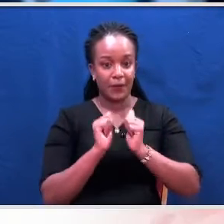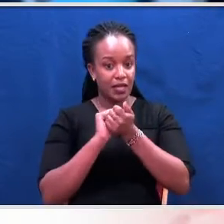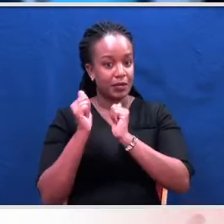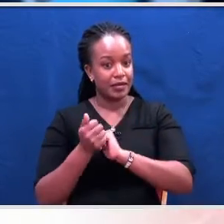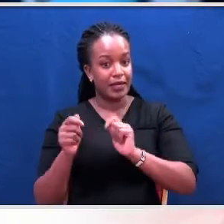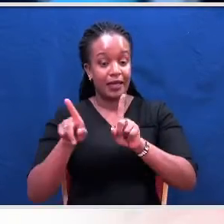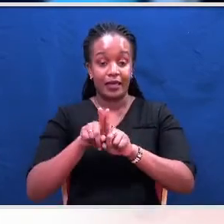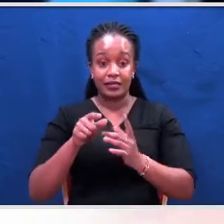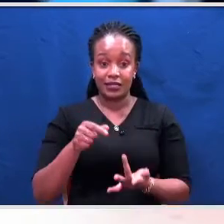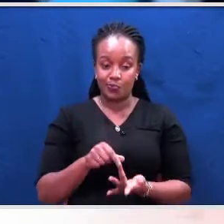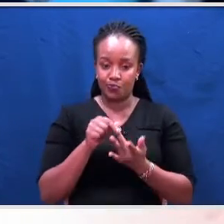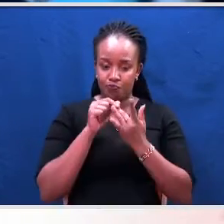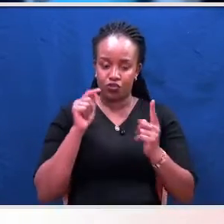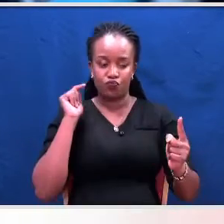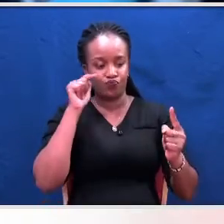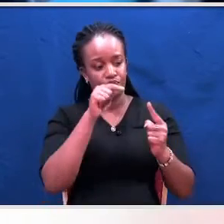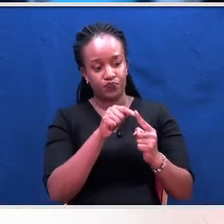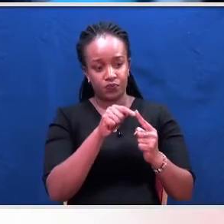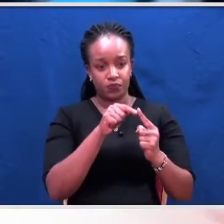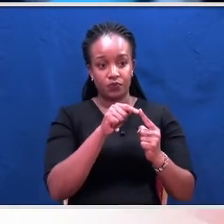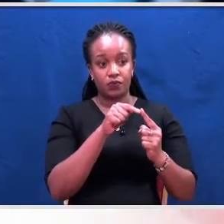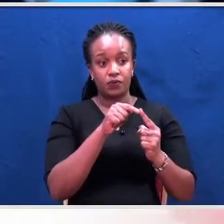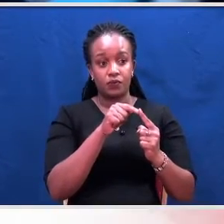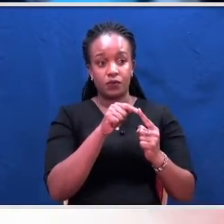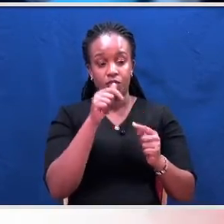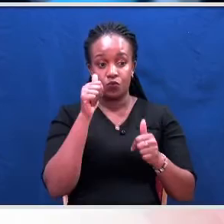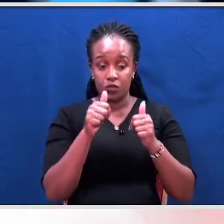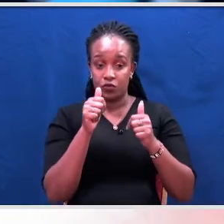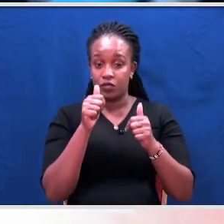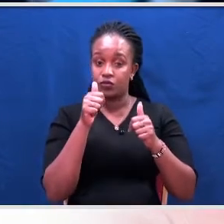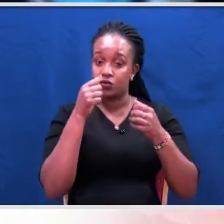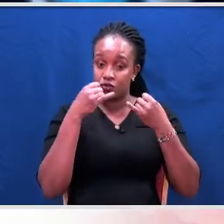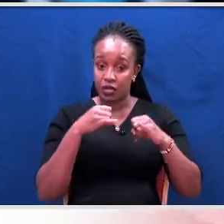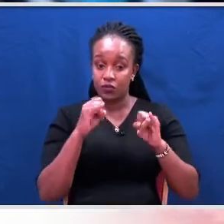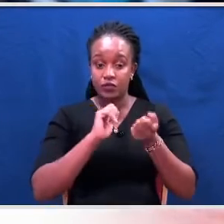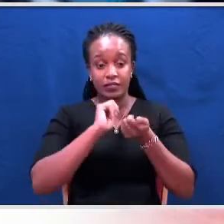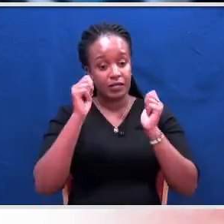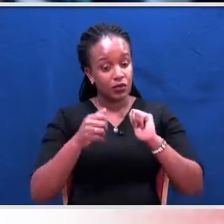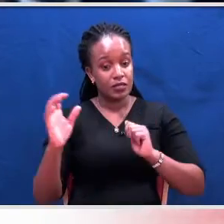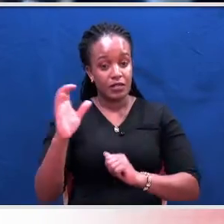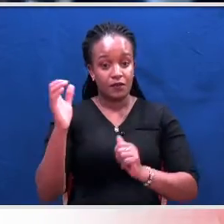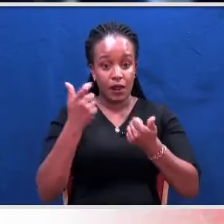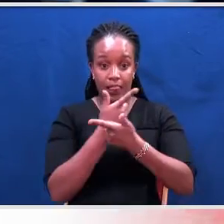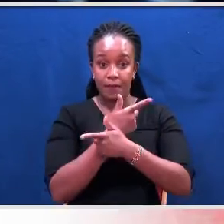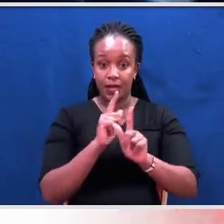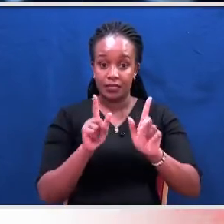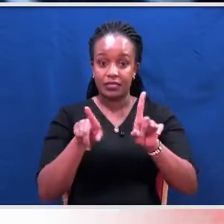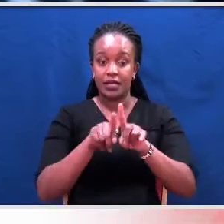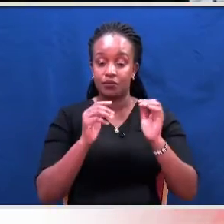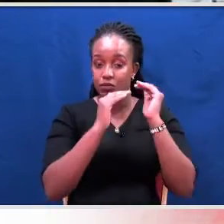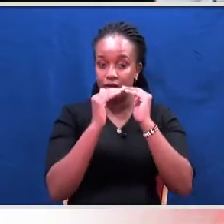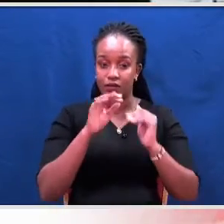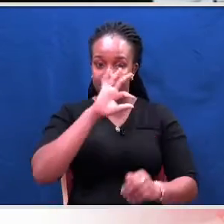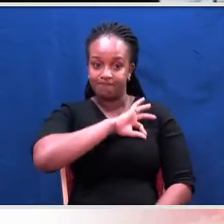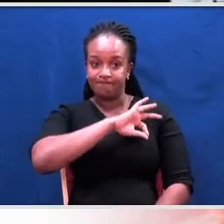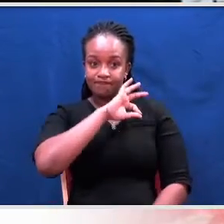purpose vehicle to claw away on civil liberties and democratic gains.